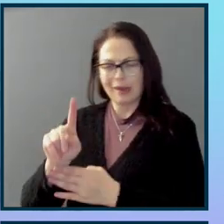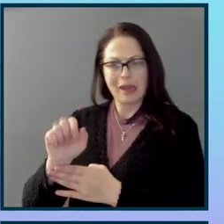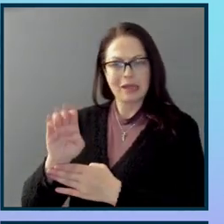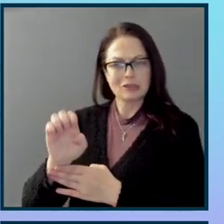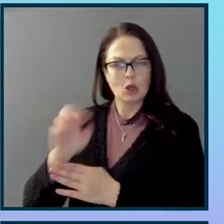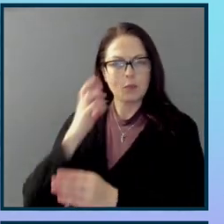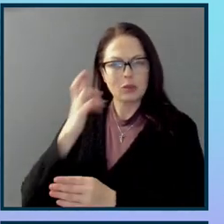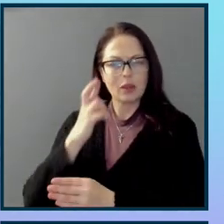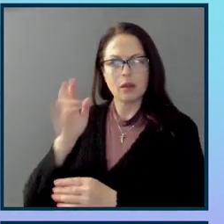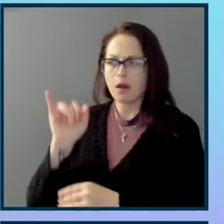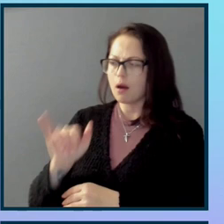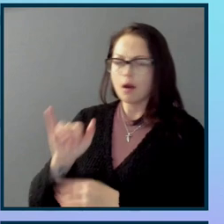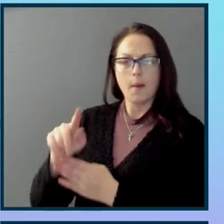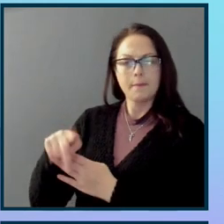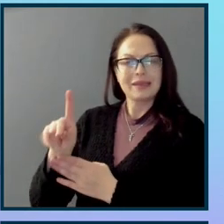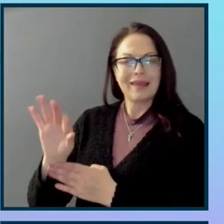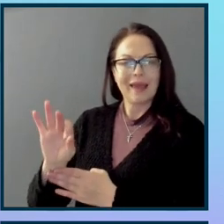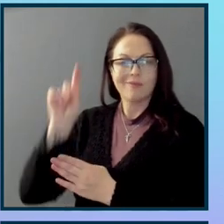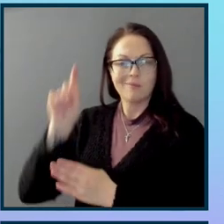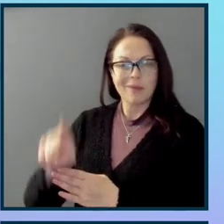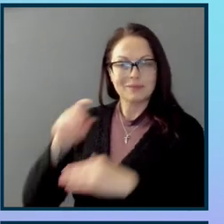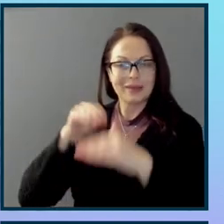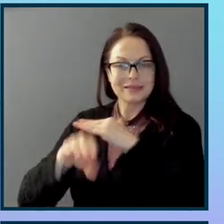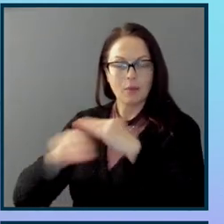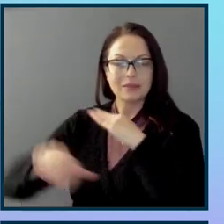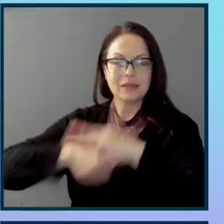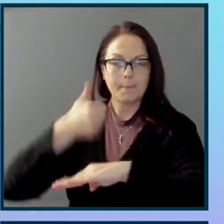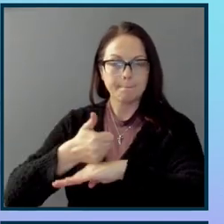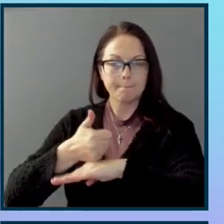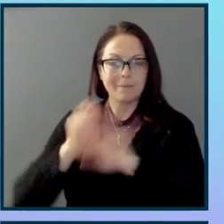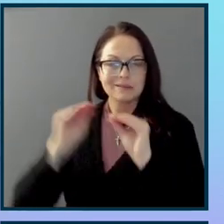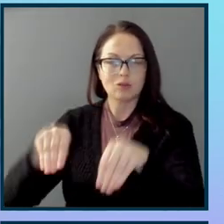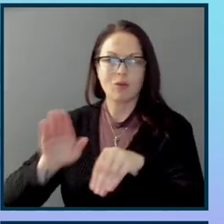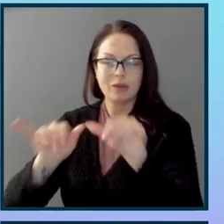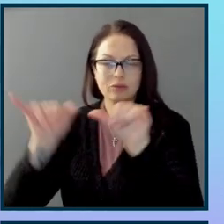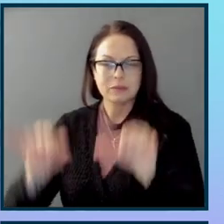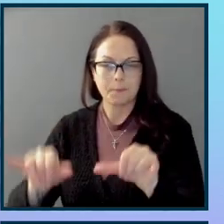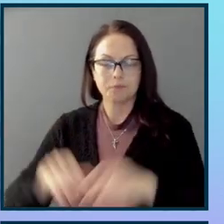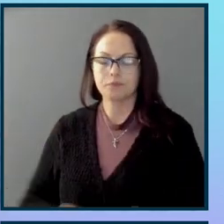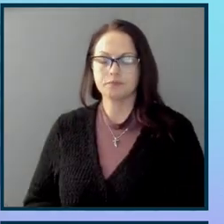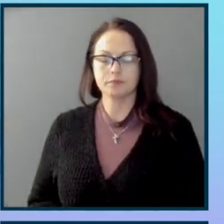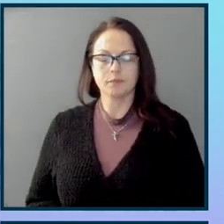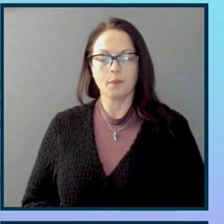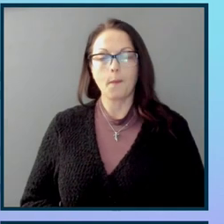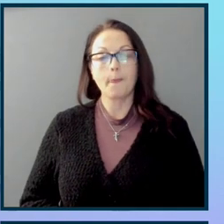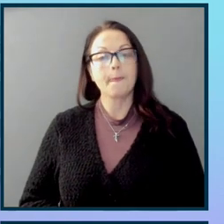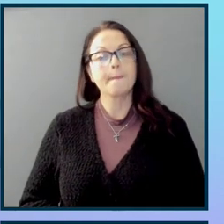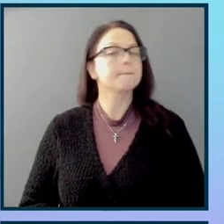be accessible, and built it into their platform. Now, in 2006, there was a